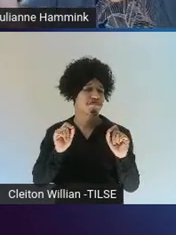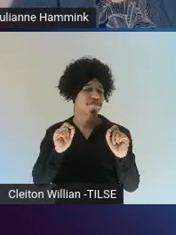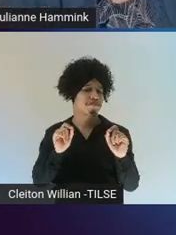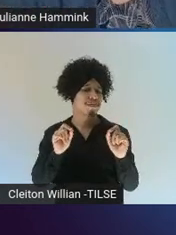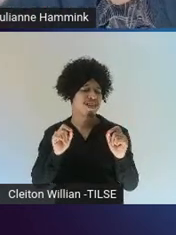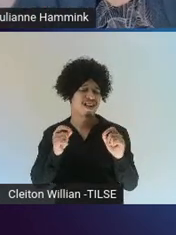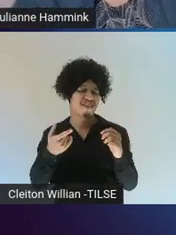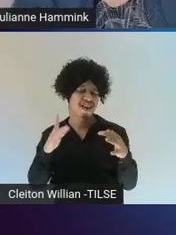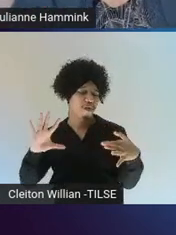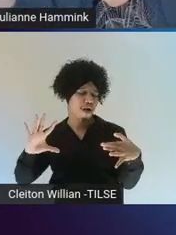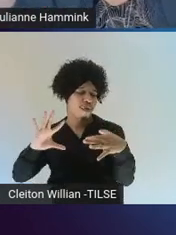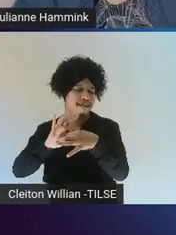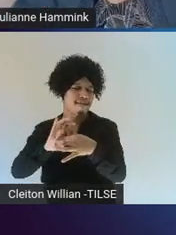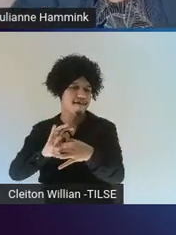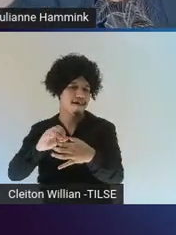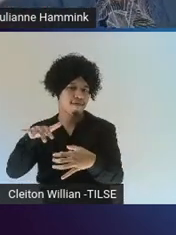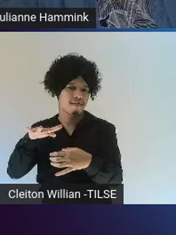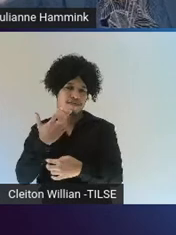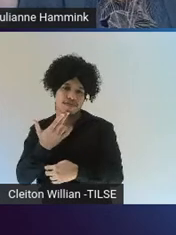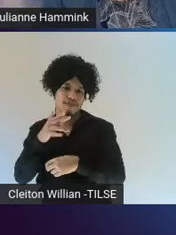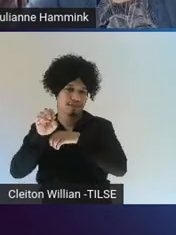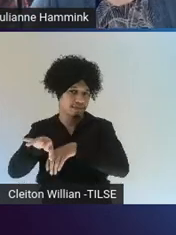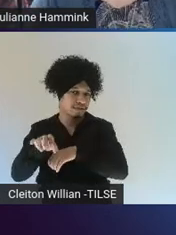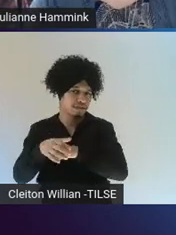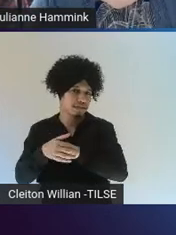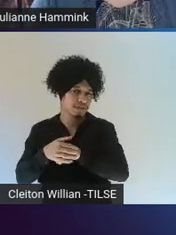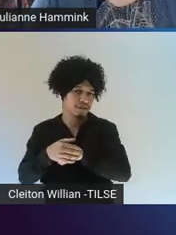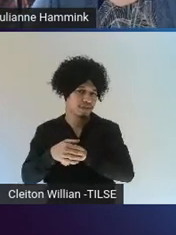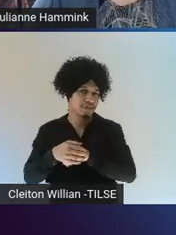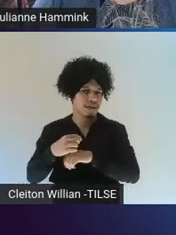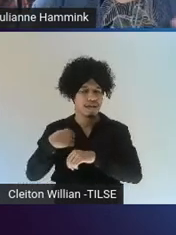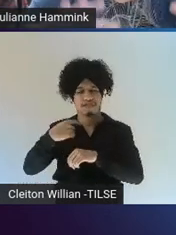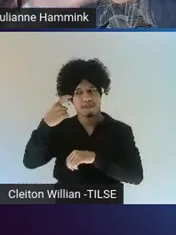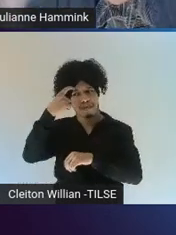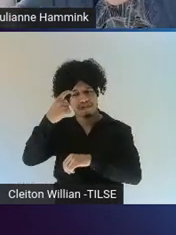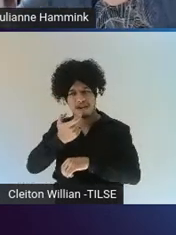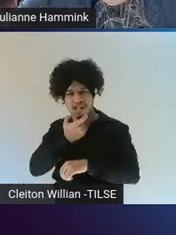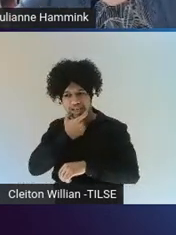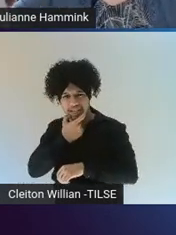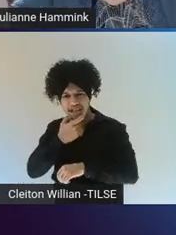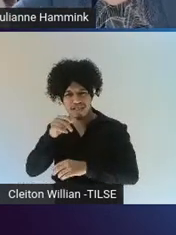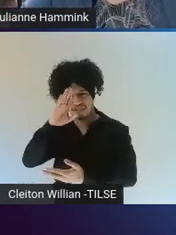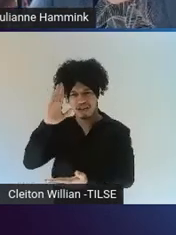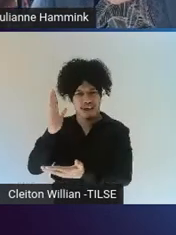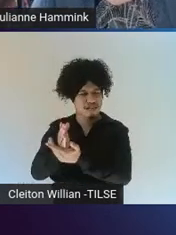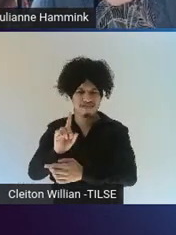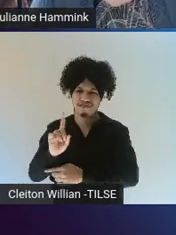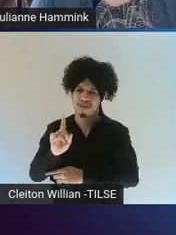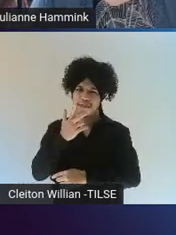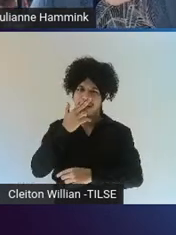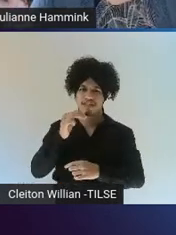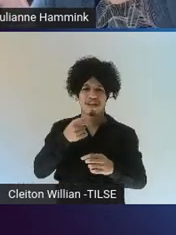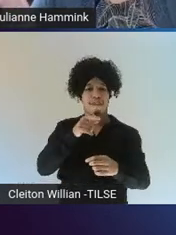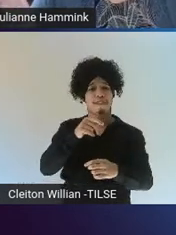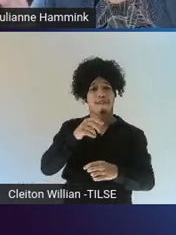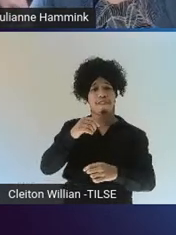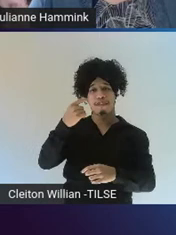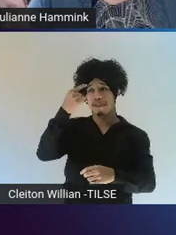So, the students are not thinking in English and using English to do things. They're trying to find ways around